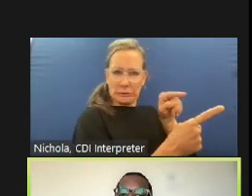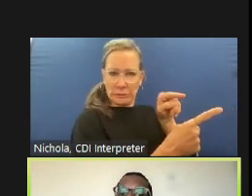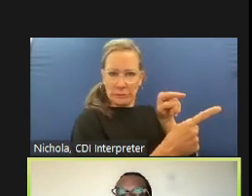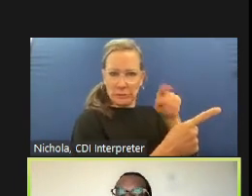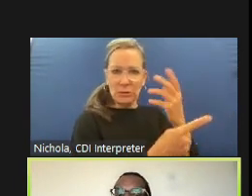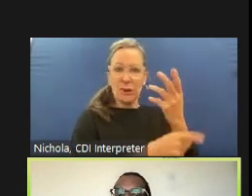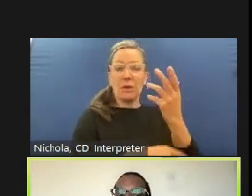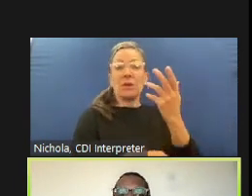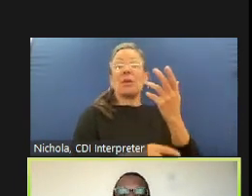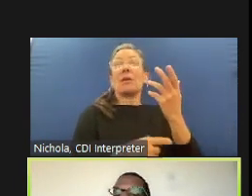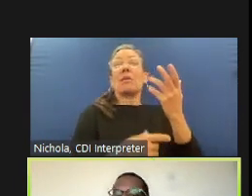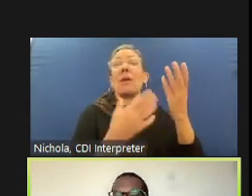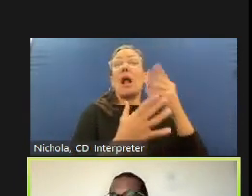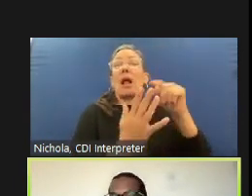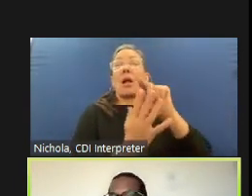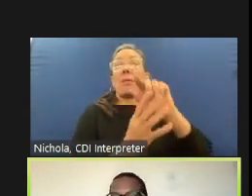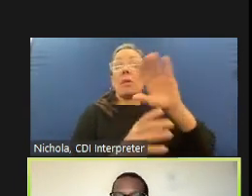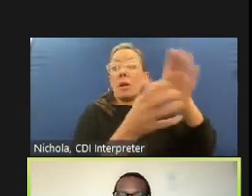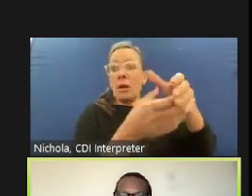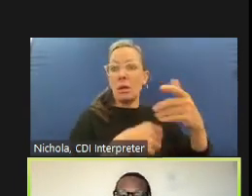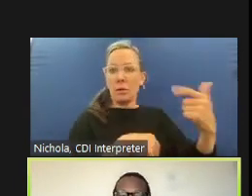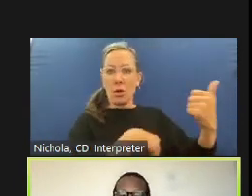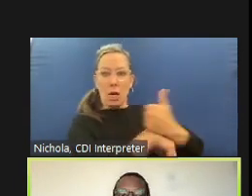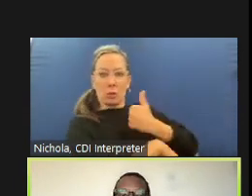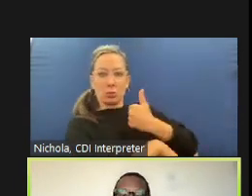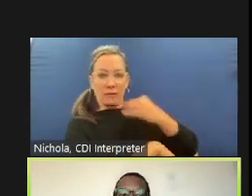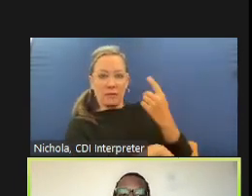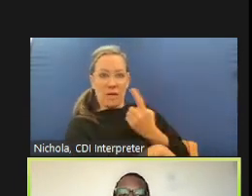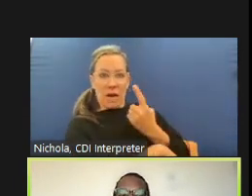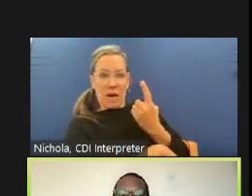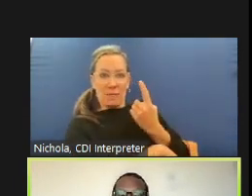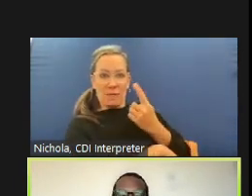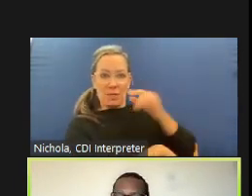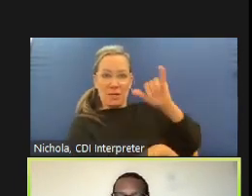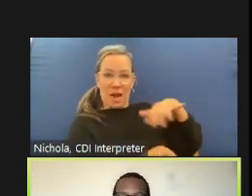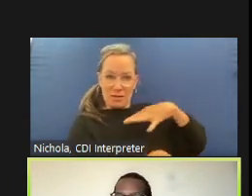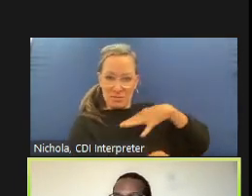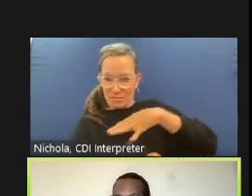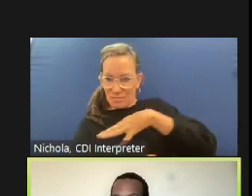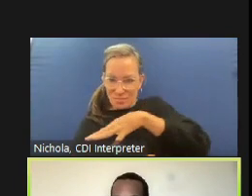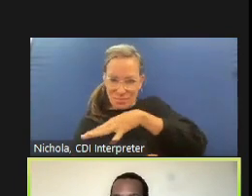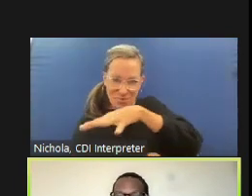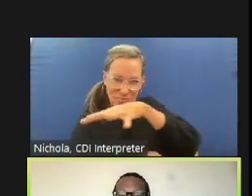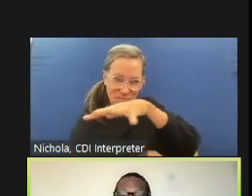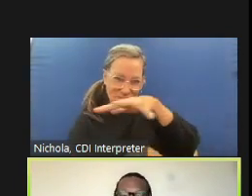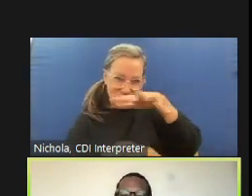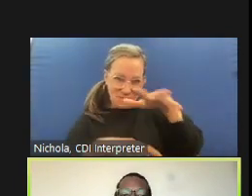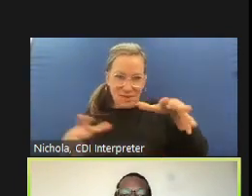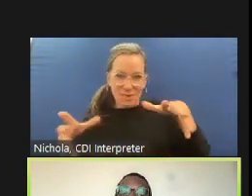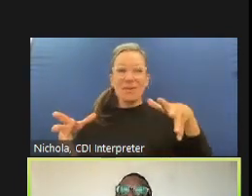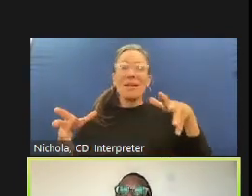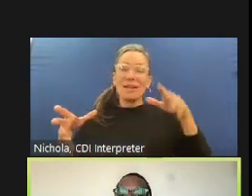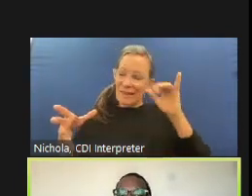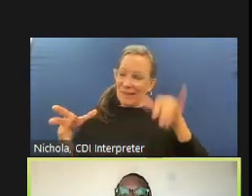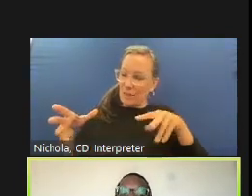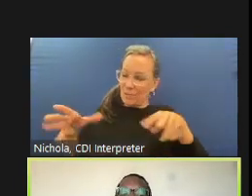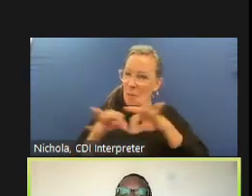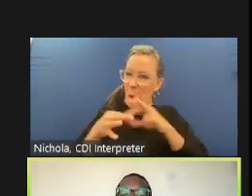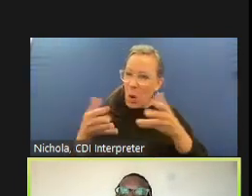that they are treated with dignity and respect that uh same thing i won't read them over again but